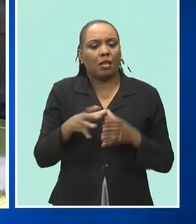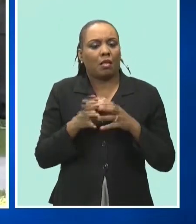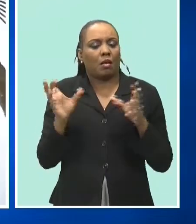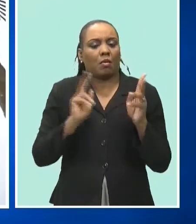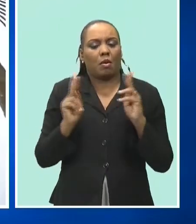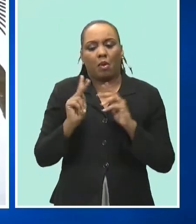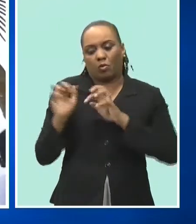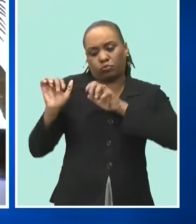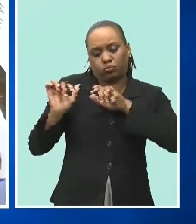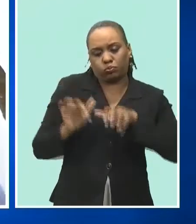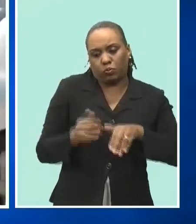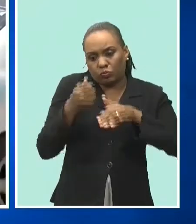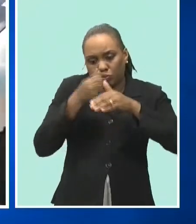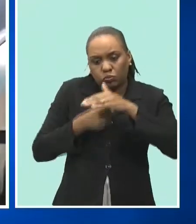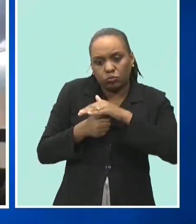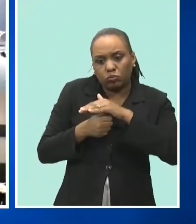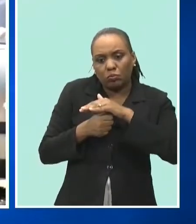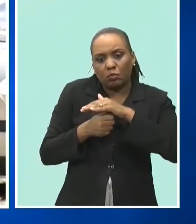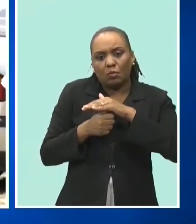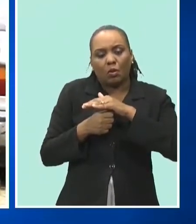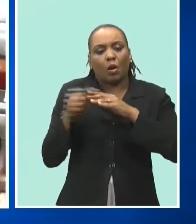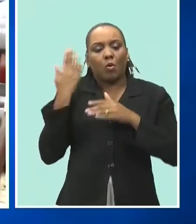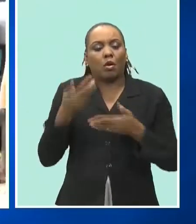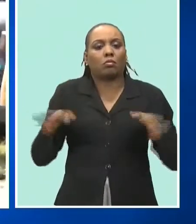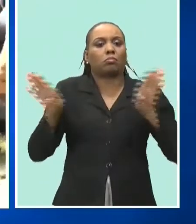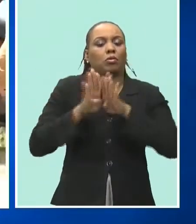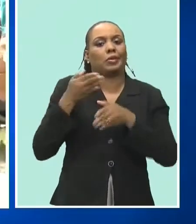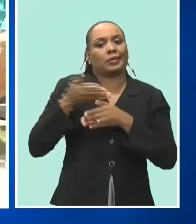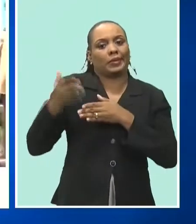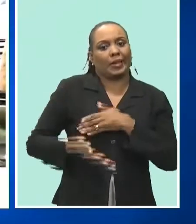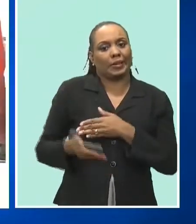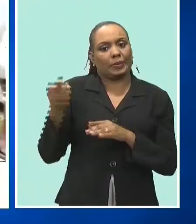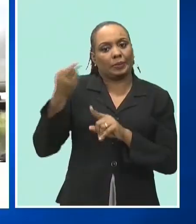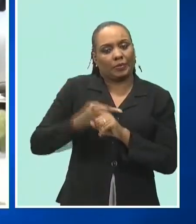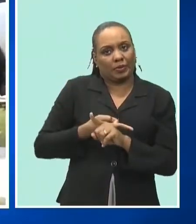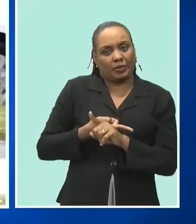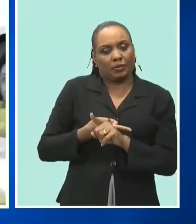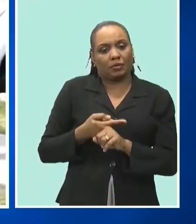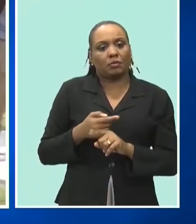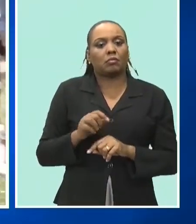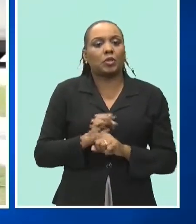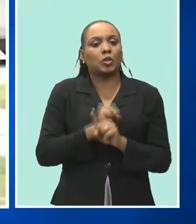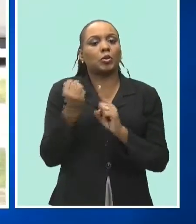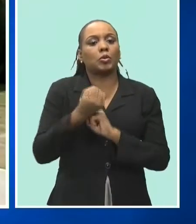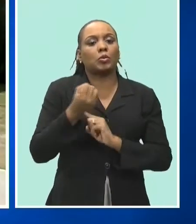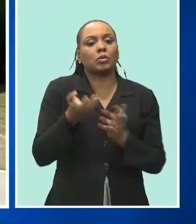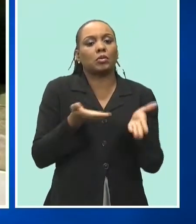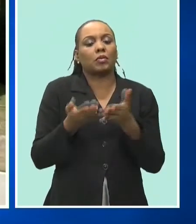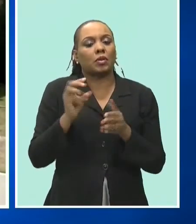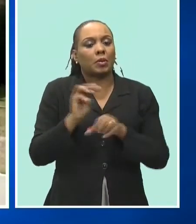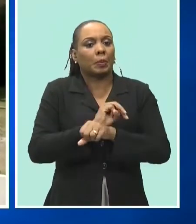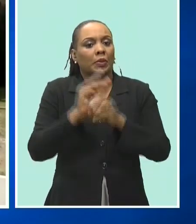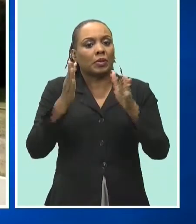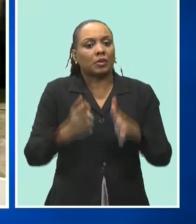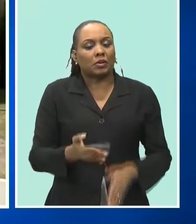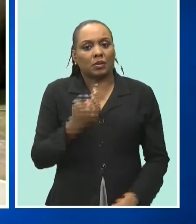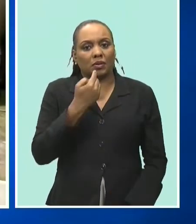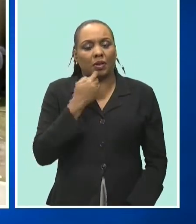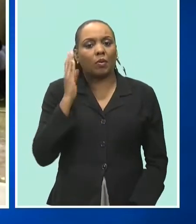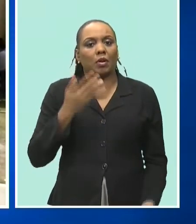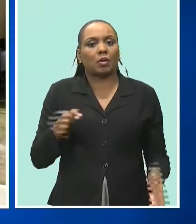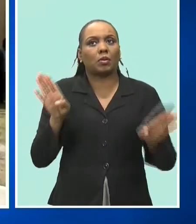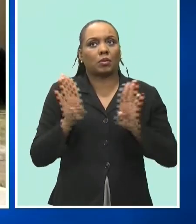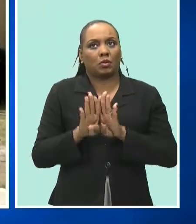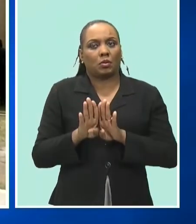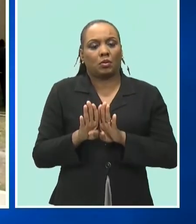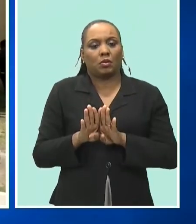dorian survivors since september will close at the end of the month according to social services minister frankie campbell who said the gym will once again